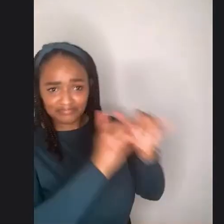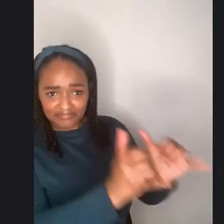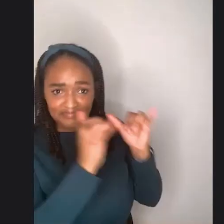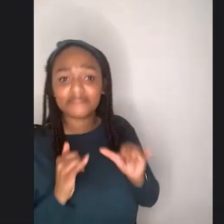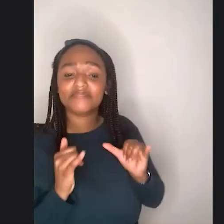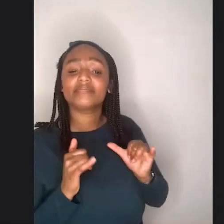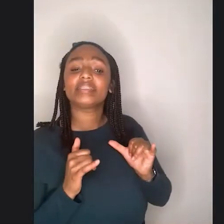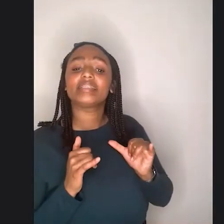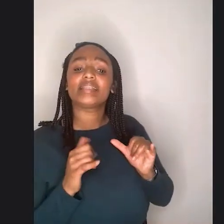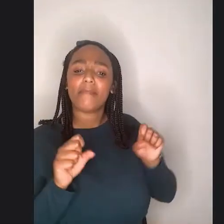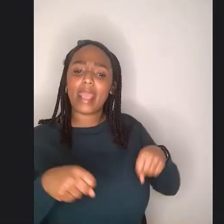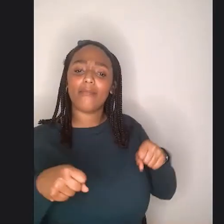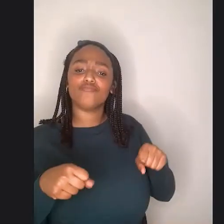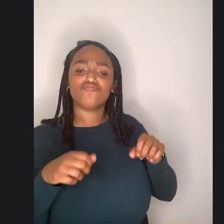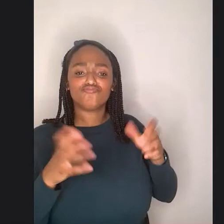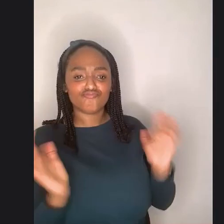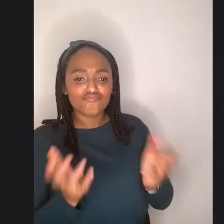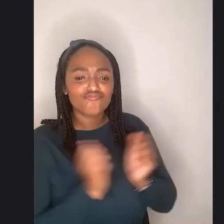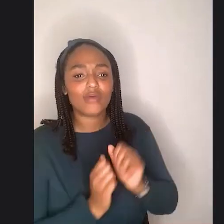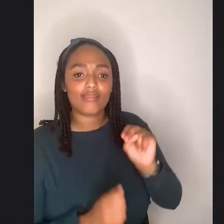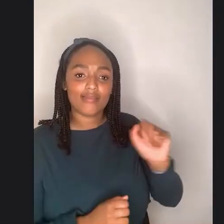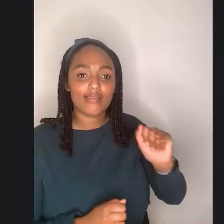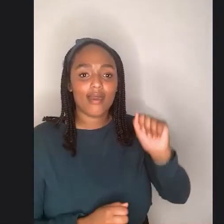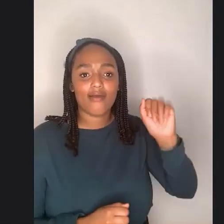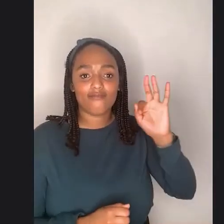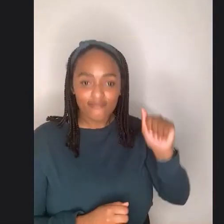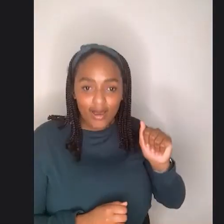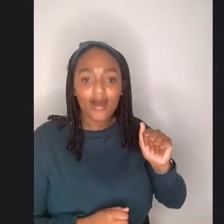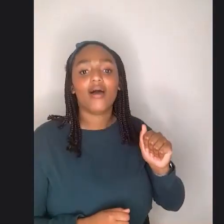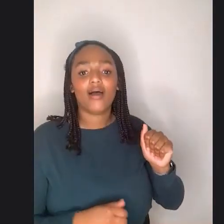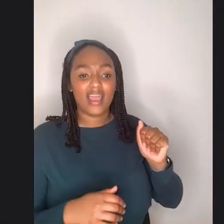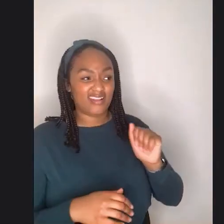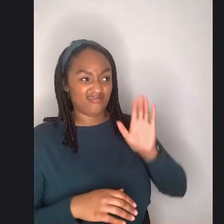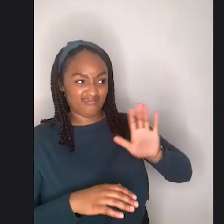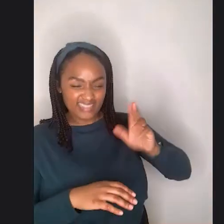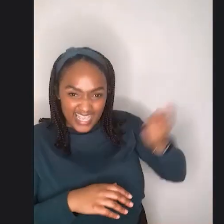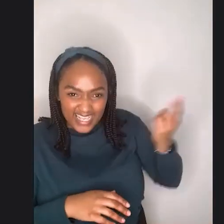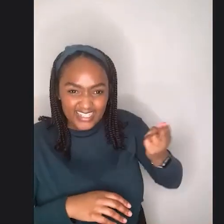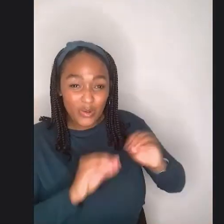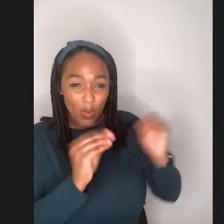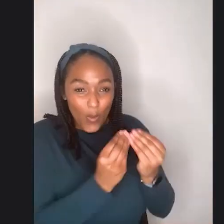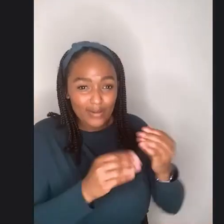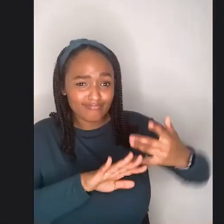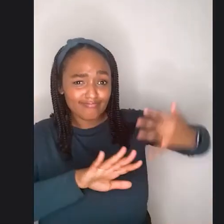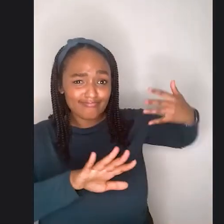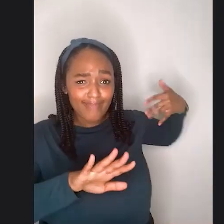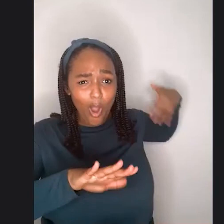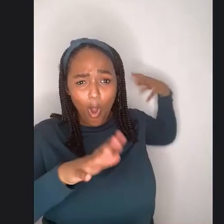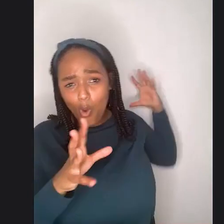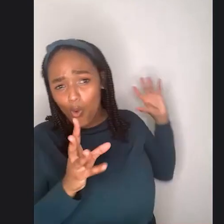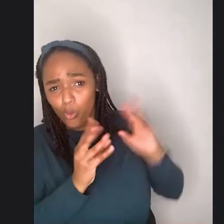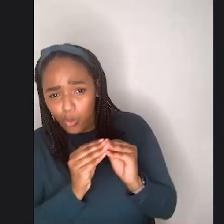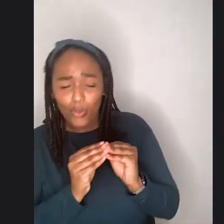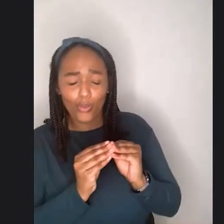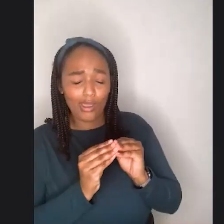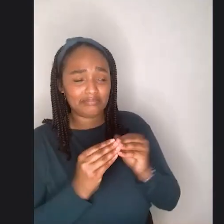chat with Nafa, I mean, you know, just the, the history of Nafa and everything. It is such a privilege,